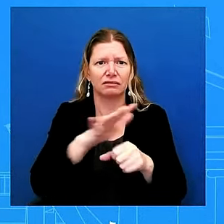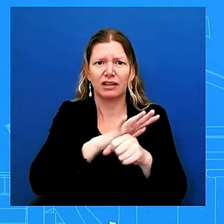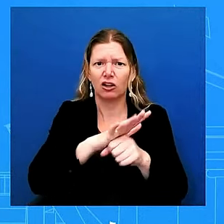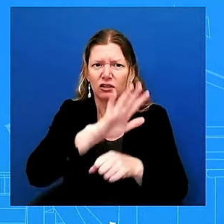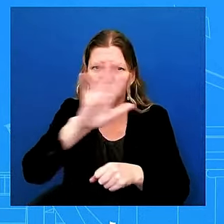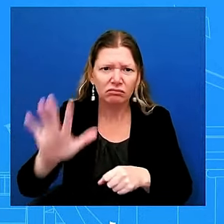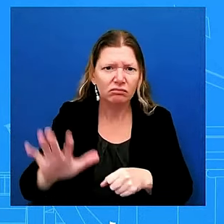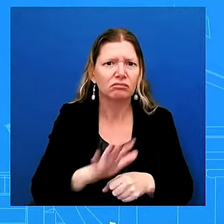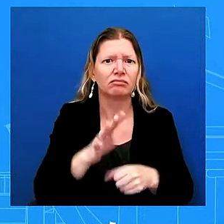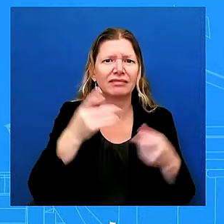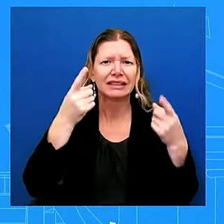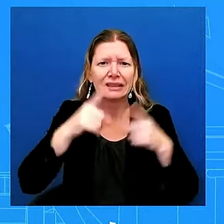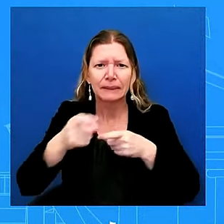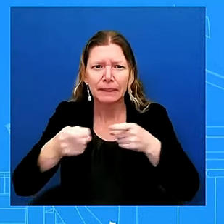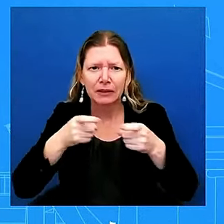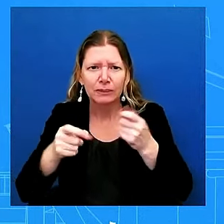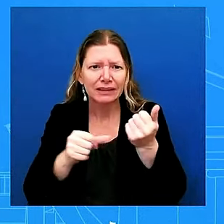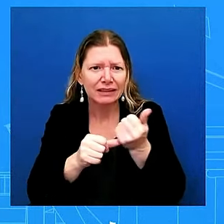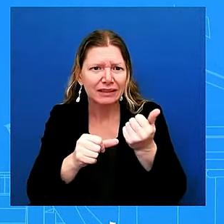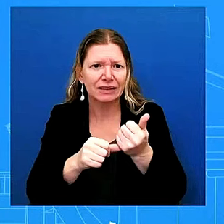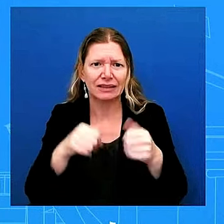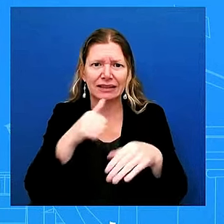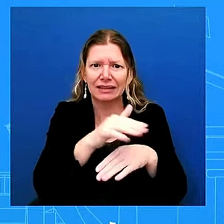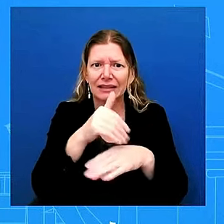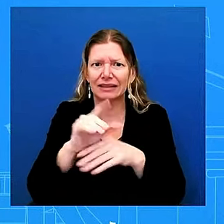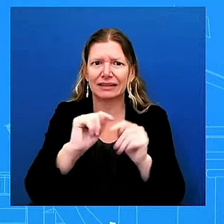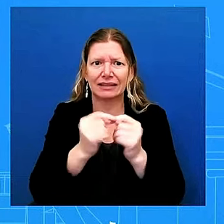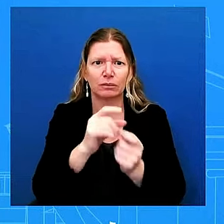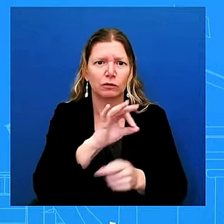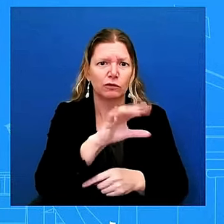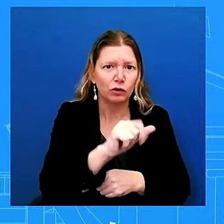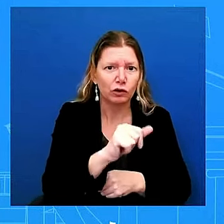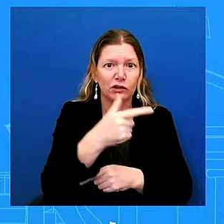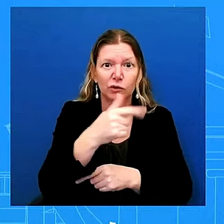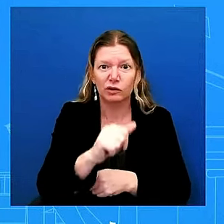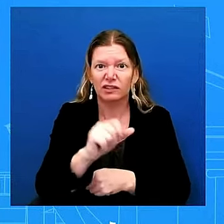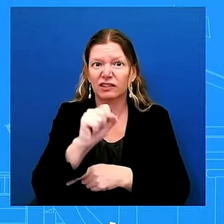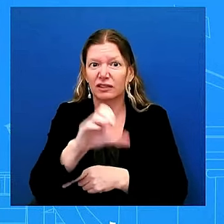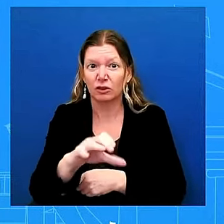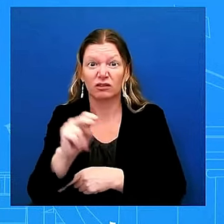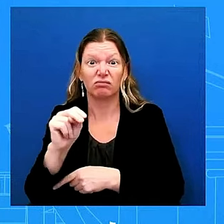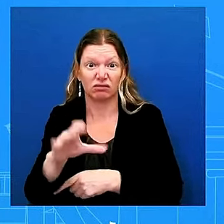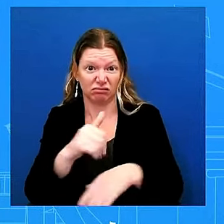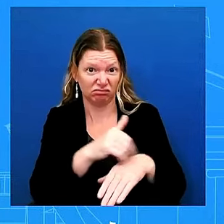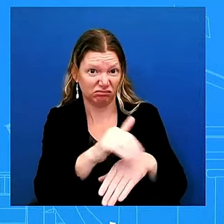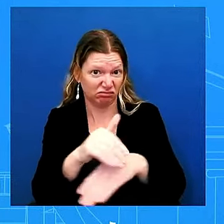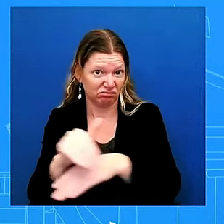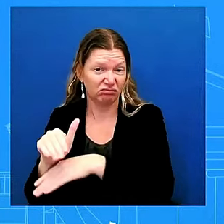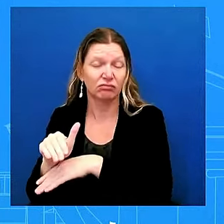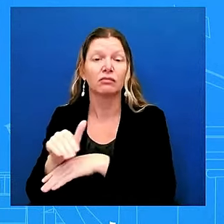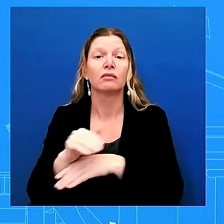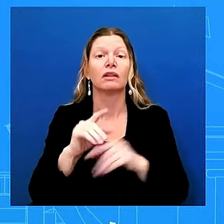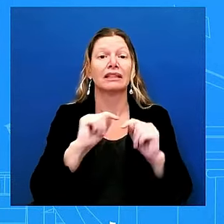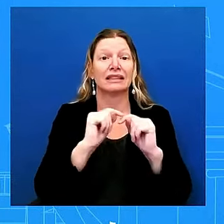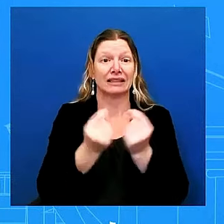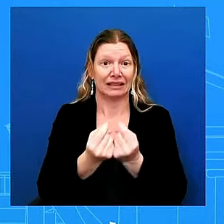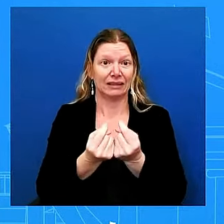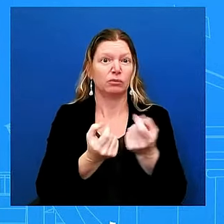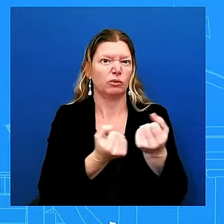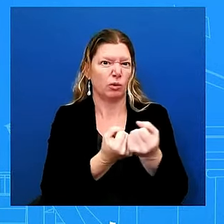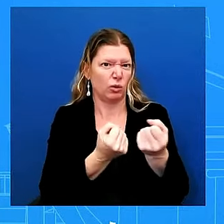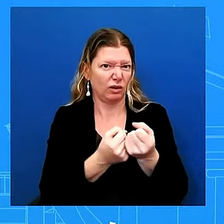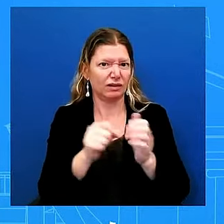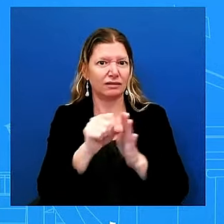these teams support our state plan our state partners in planning in logistics and in conducting